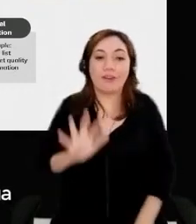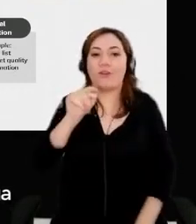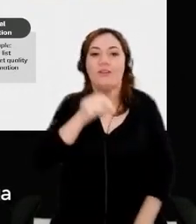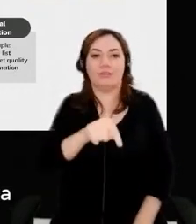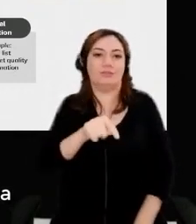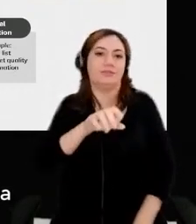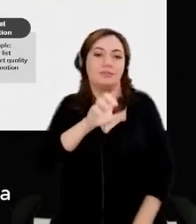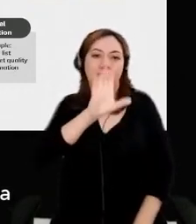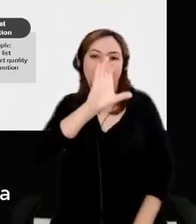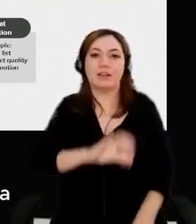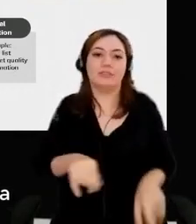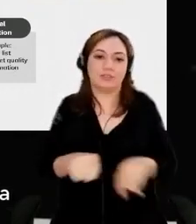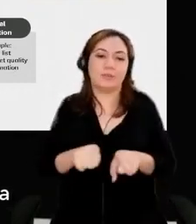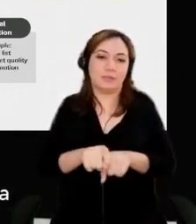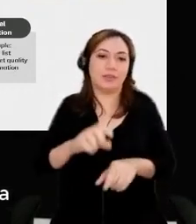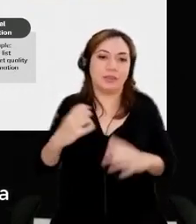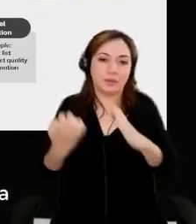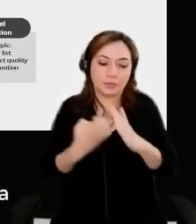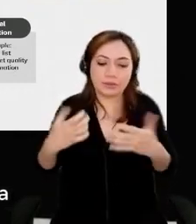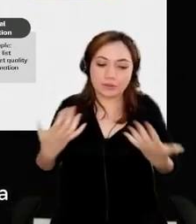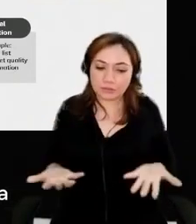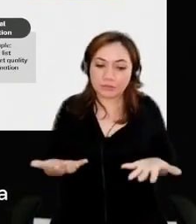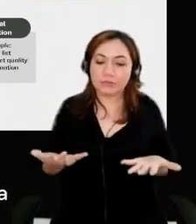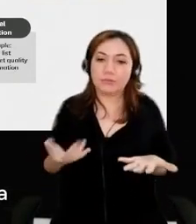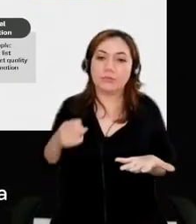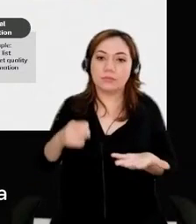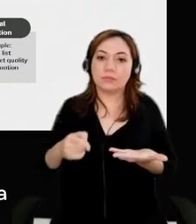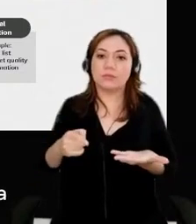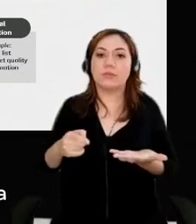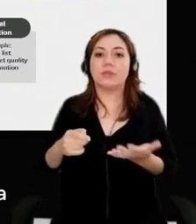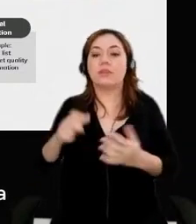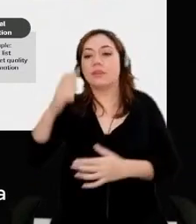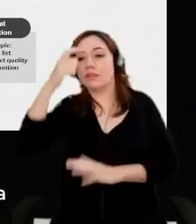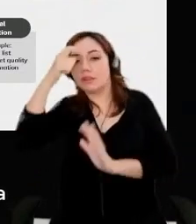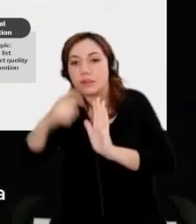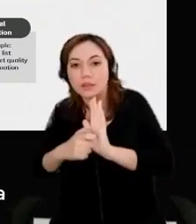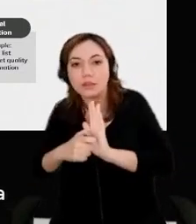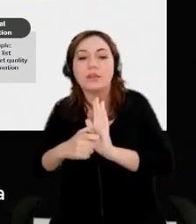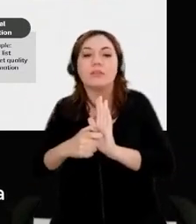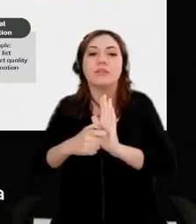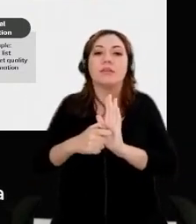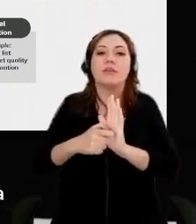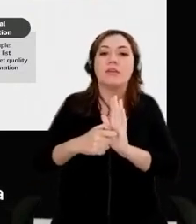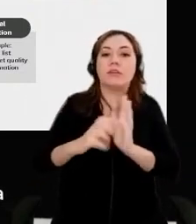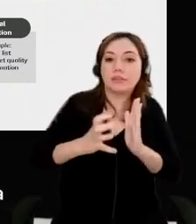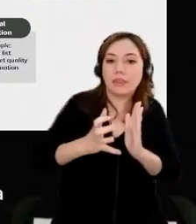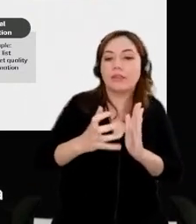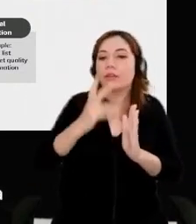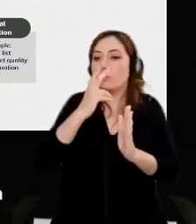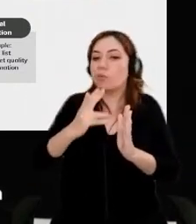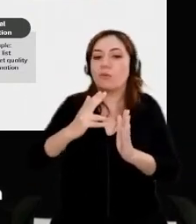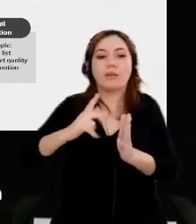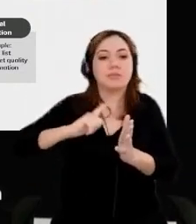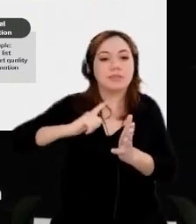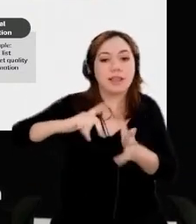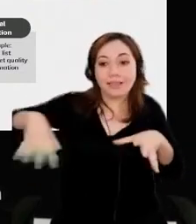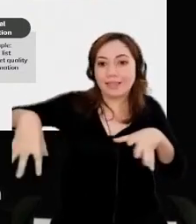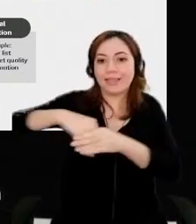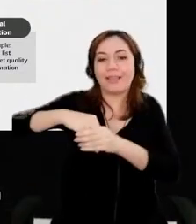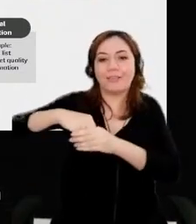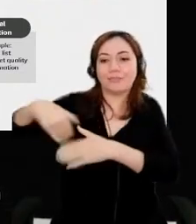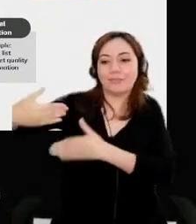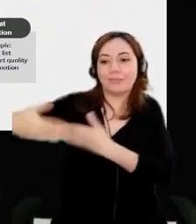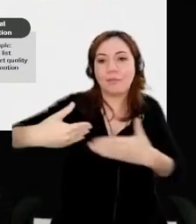using AI and data across all the value change. We're unlocking, as we go, more and more use cases,